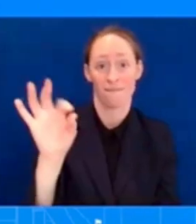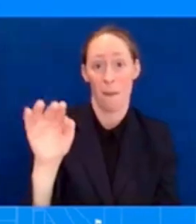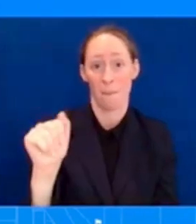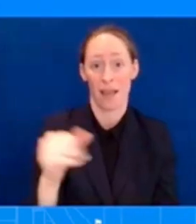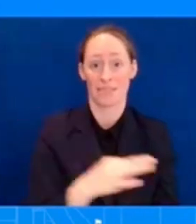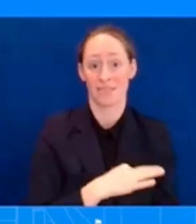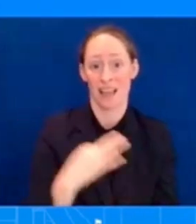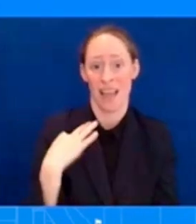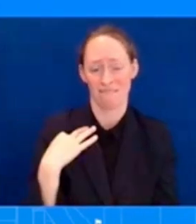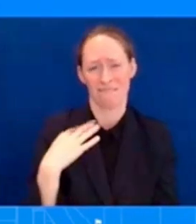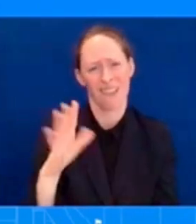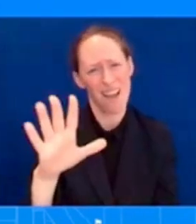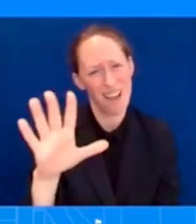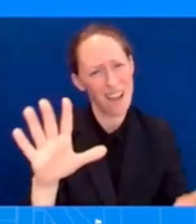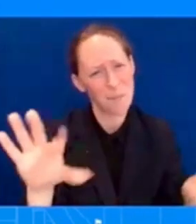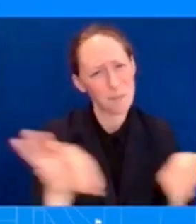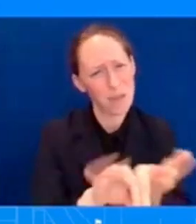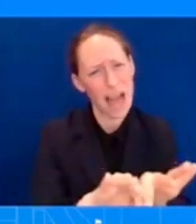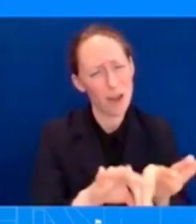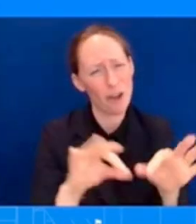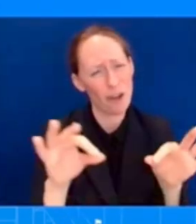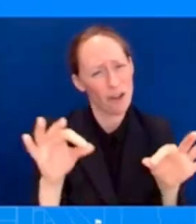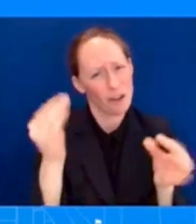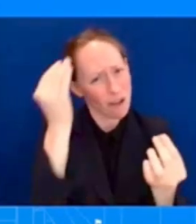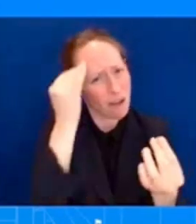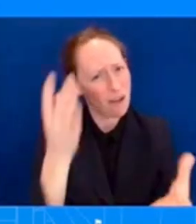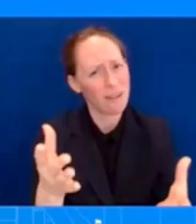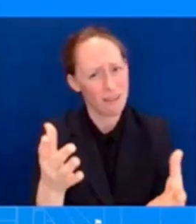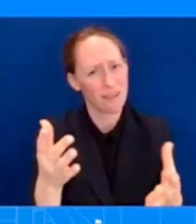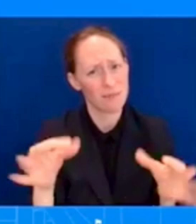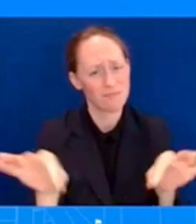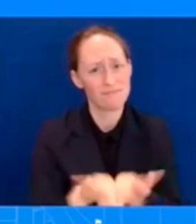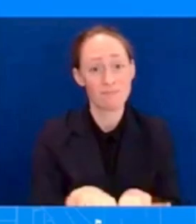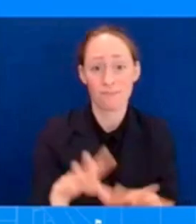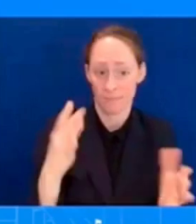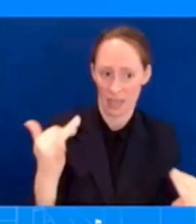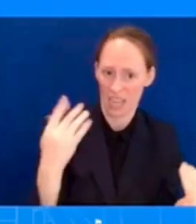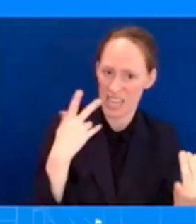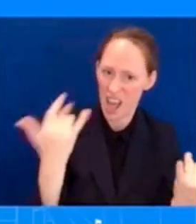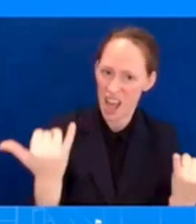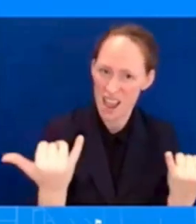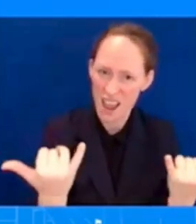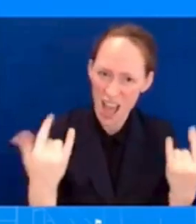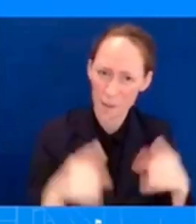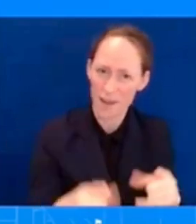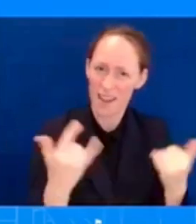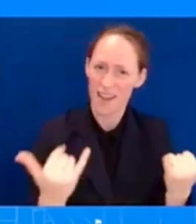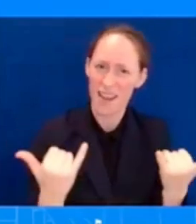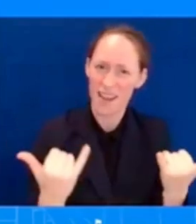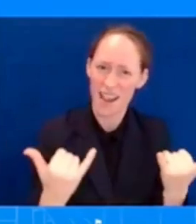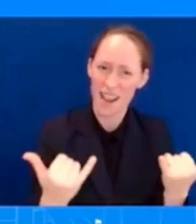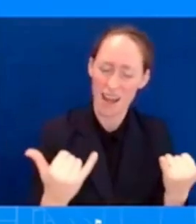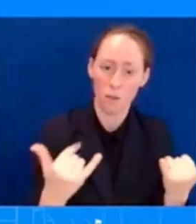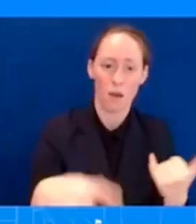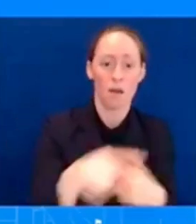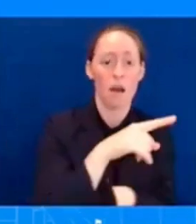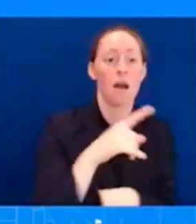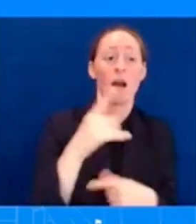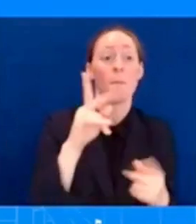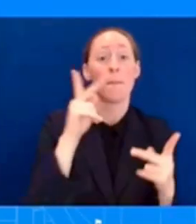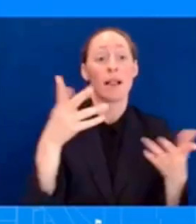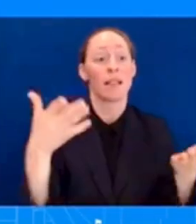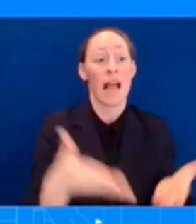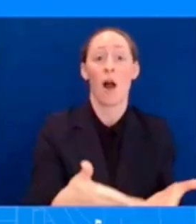that they're actually seeing on the ground the people who know how to work this, who know how to deal with these type of devastating events,